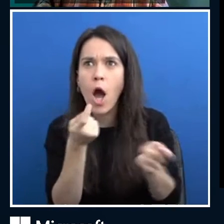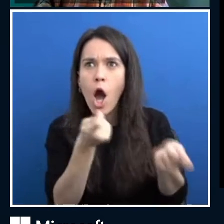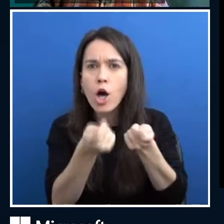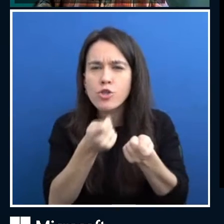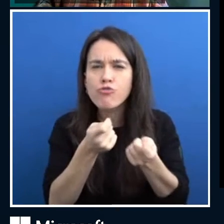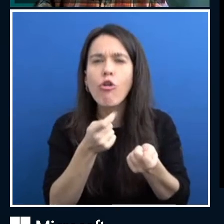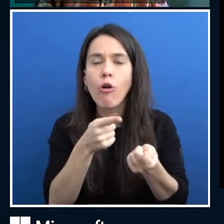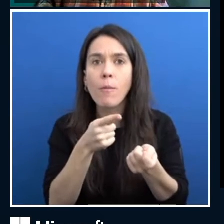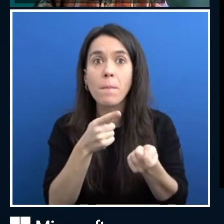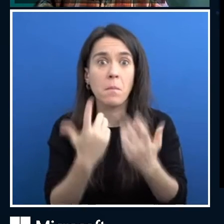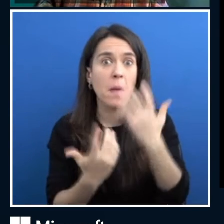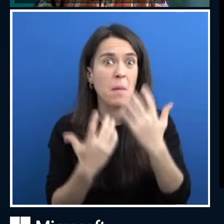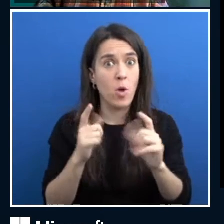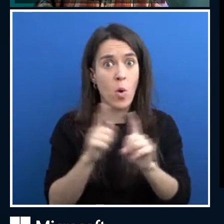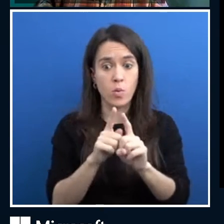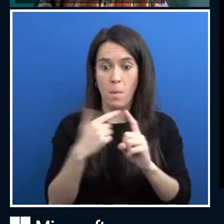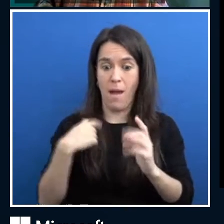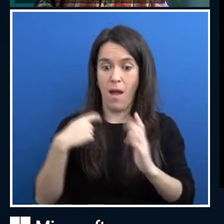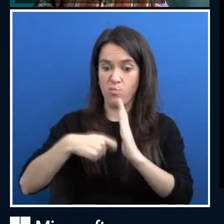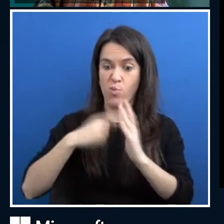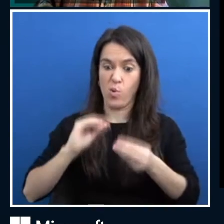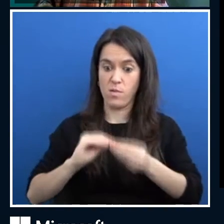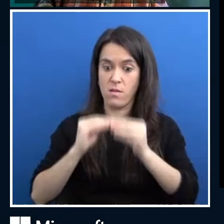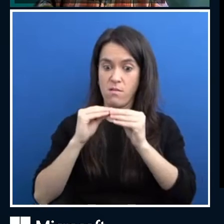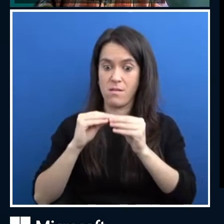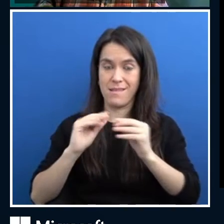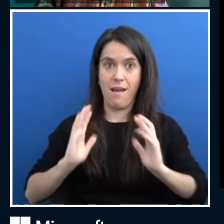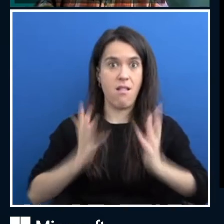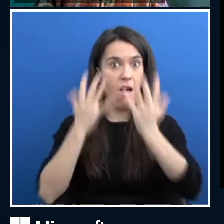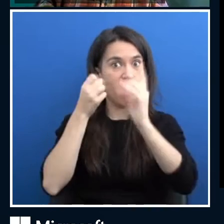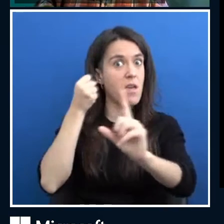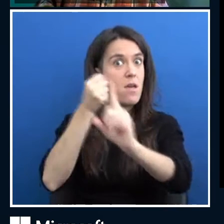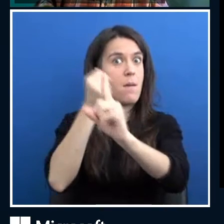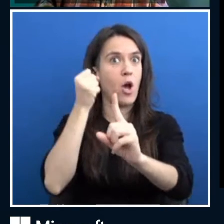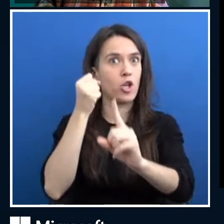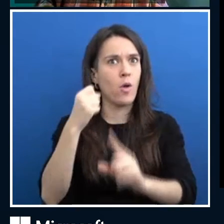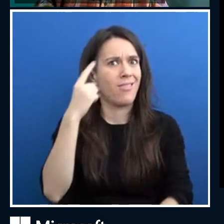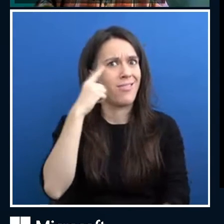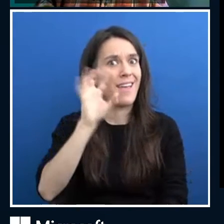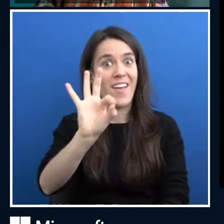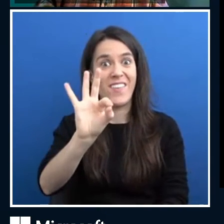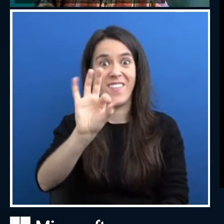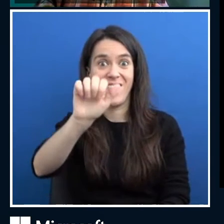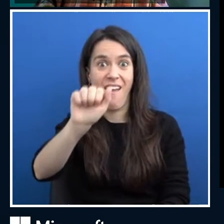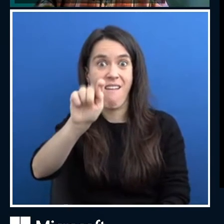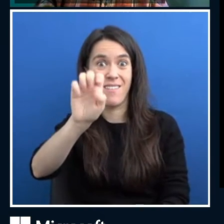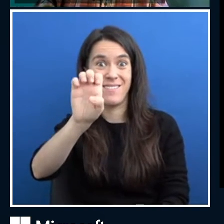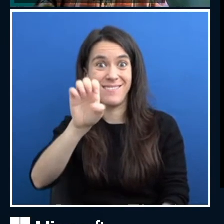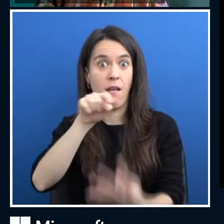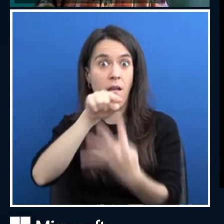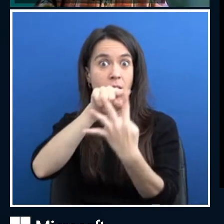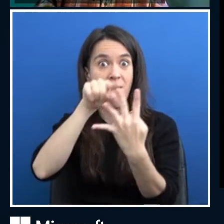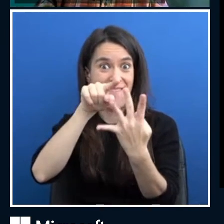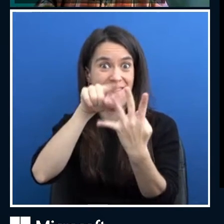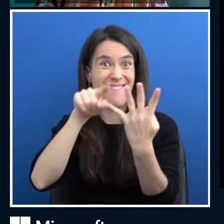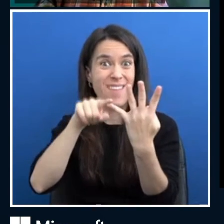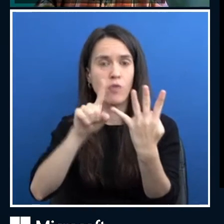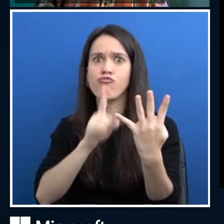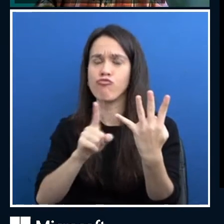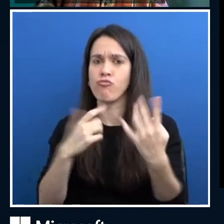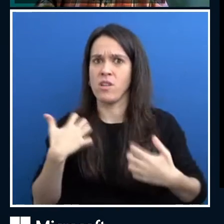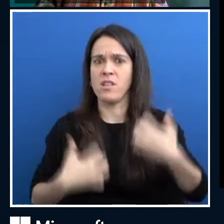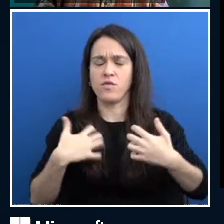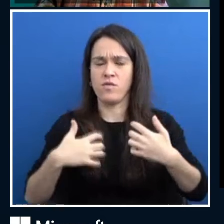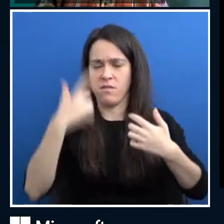that are impacted? And I just found this framework really, really interesting to understand, the, some of the questions, some of the